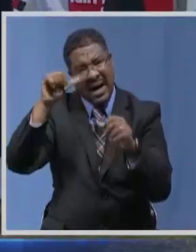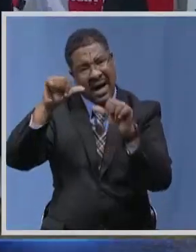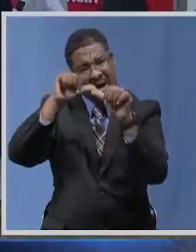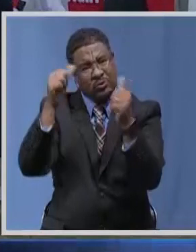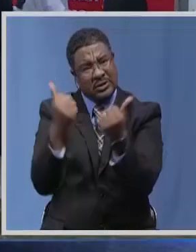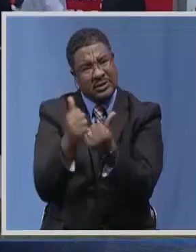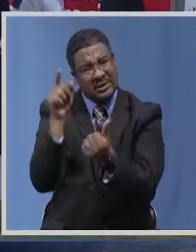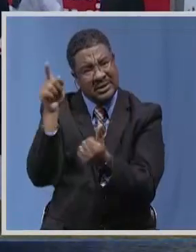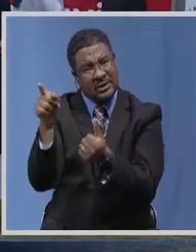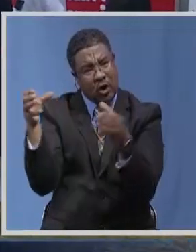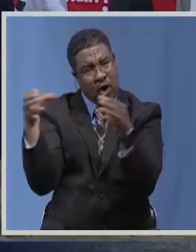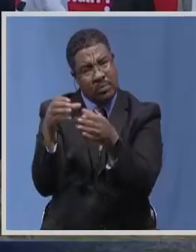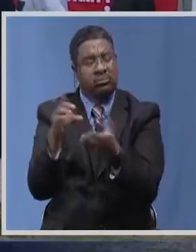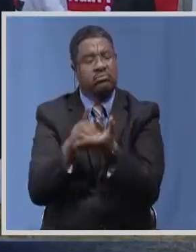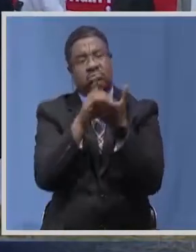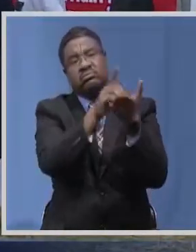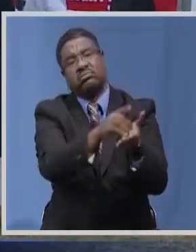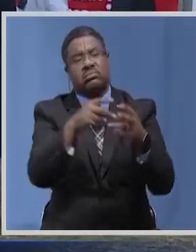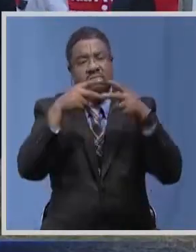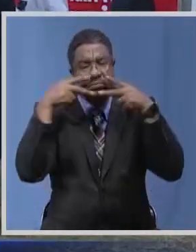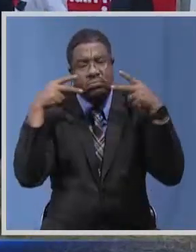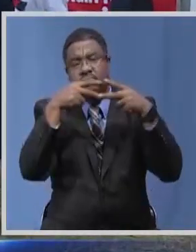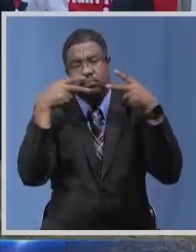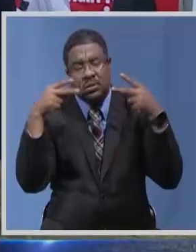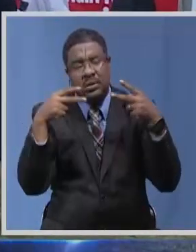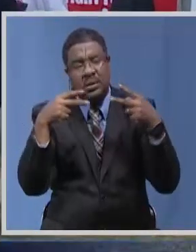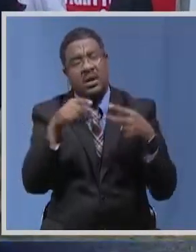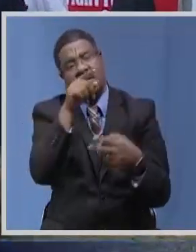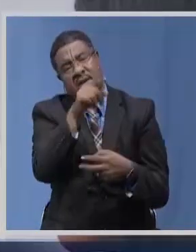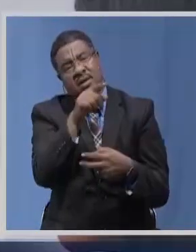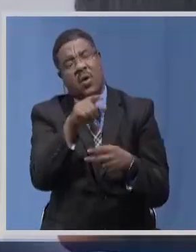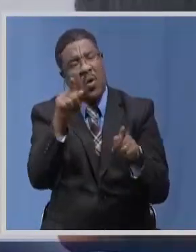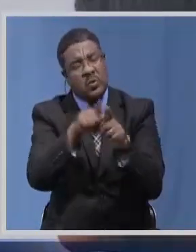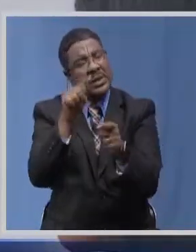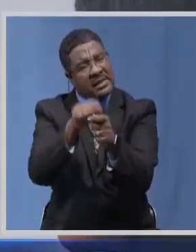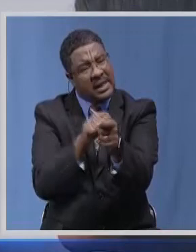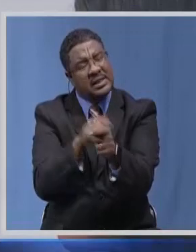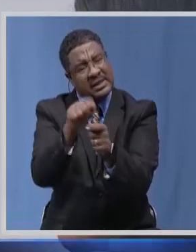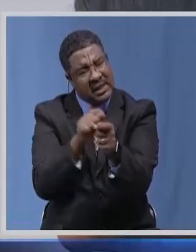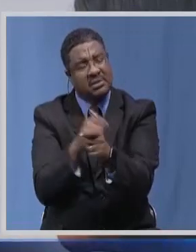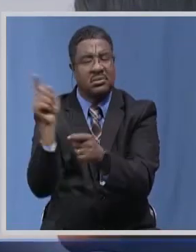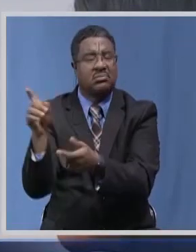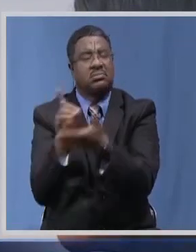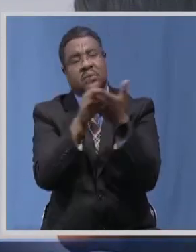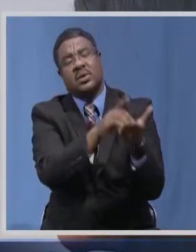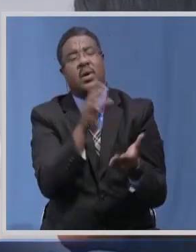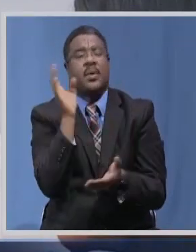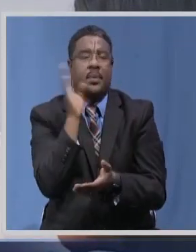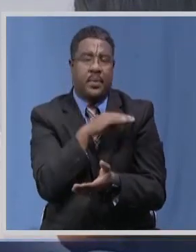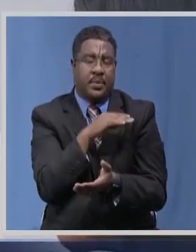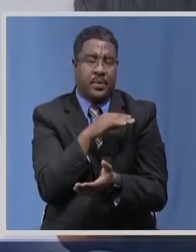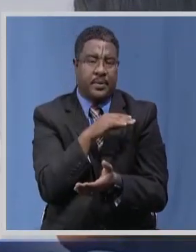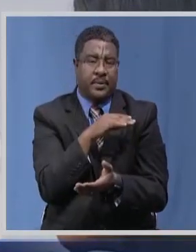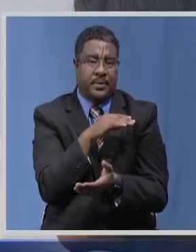donating 24,000 face masks and thousands of test kits 20,000 swamps for PCR